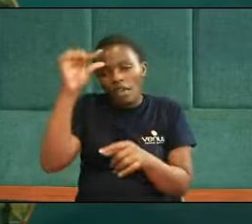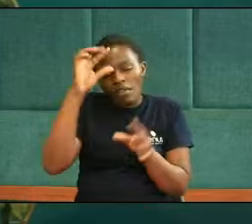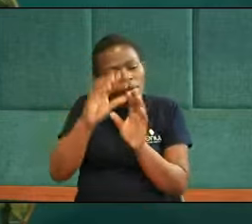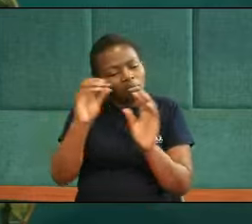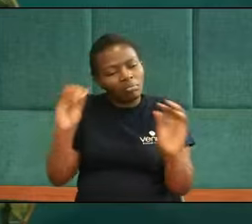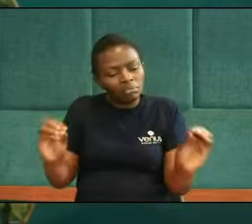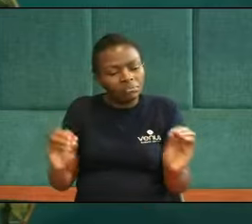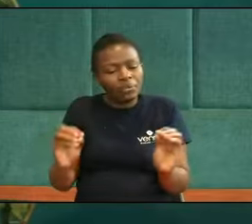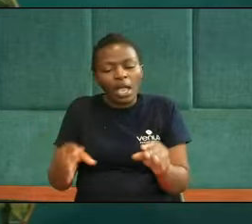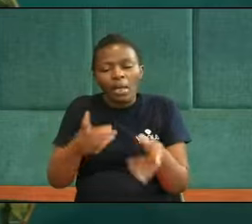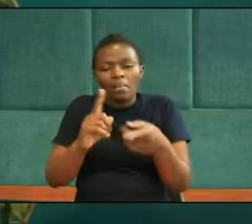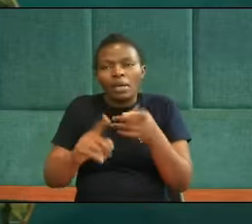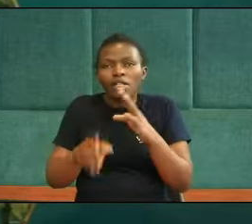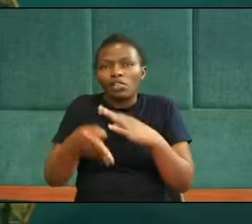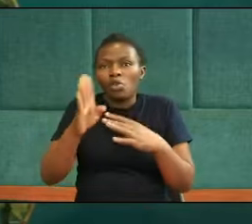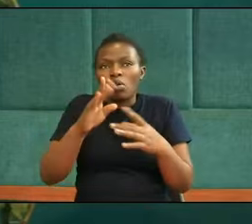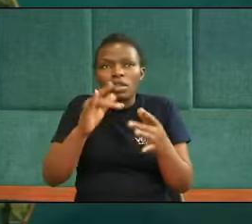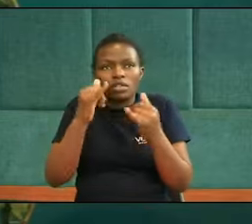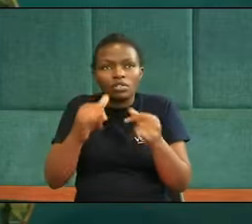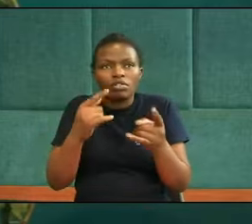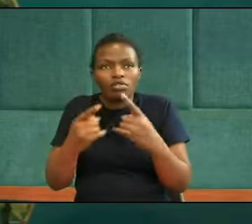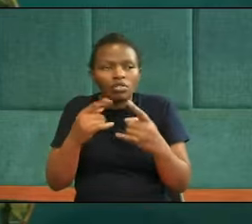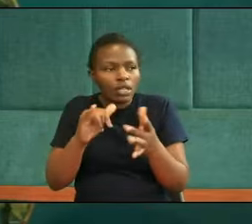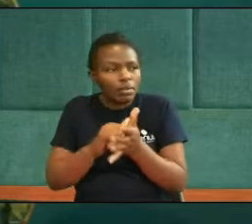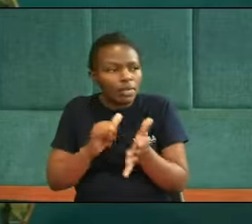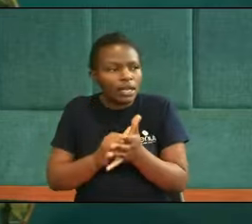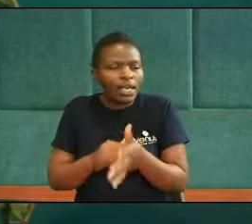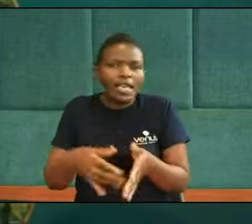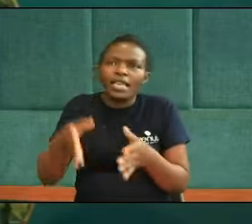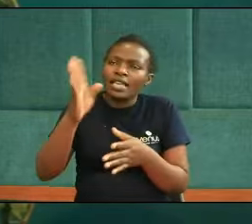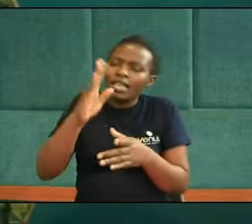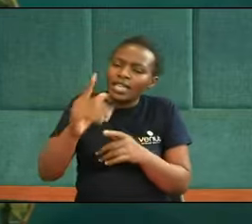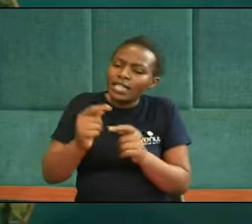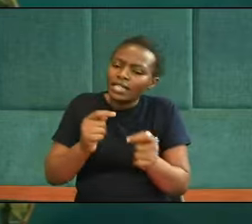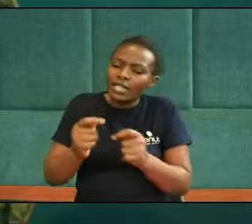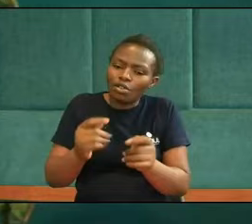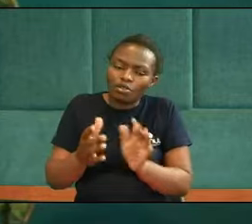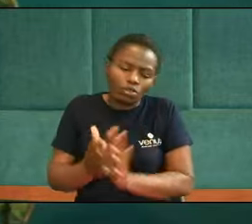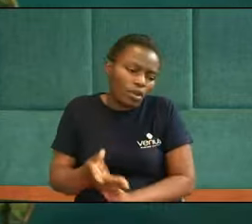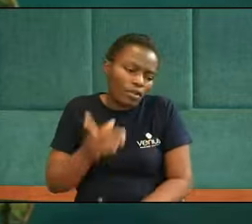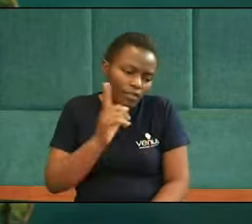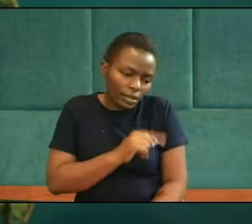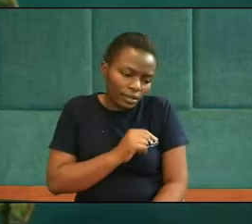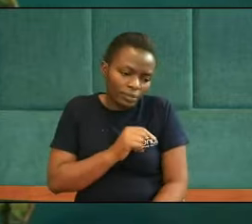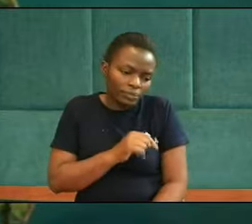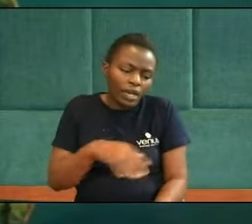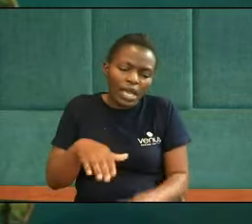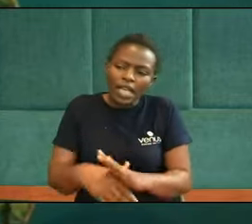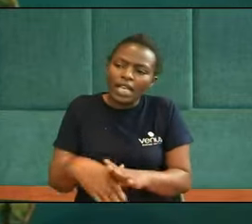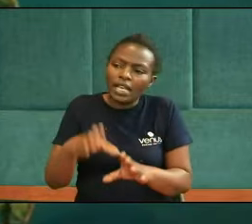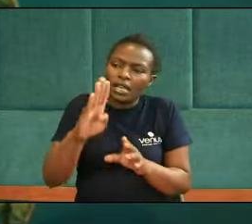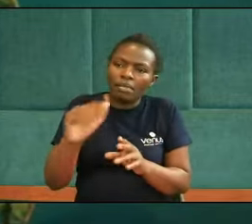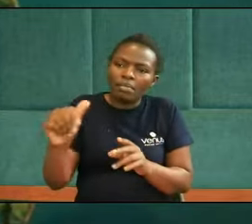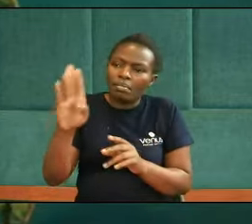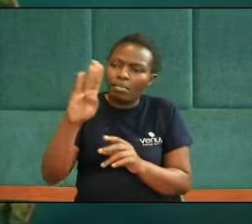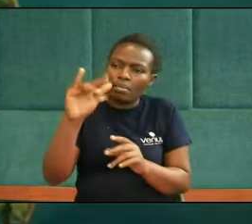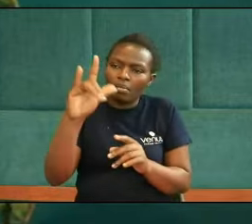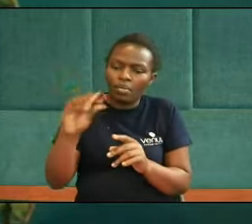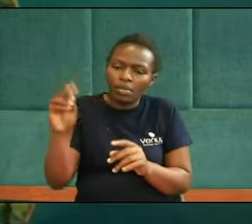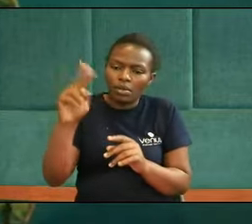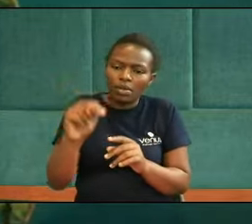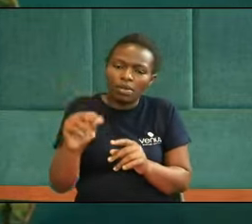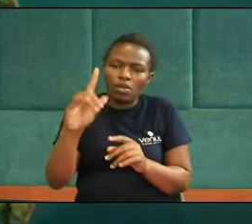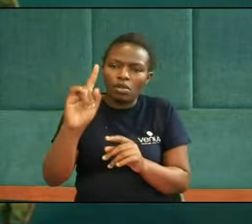God is trying To tell him that He is in control And not only While they are in Babylon But even when